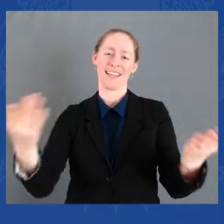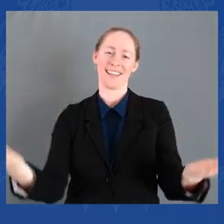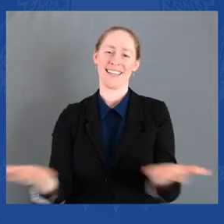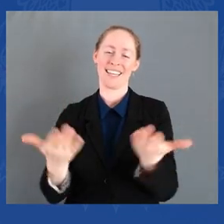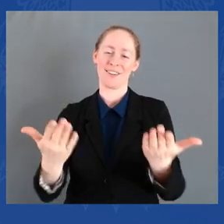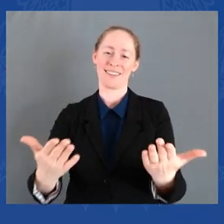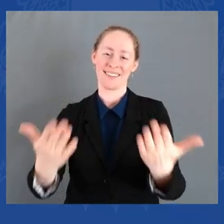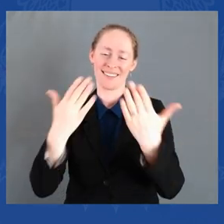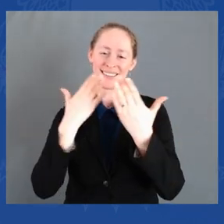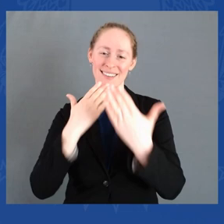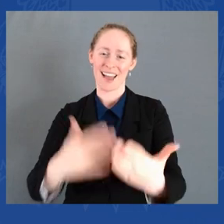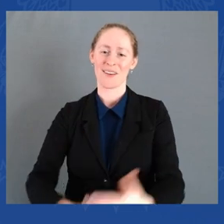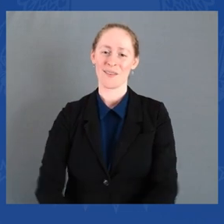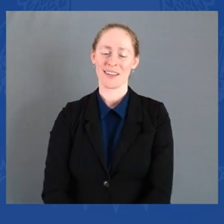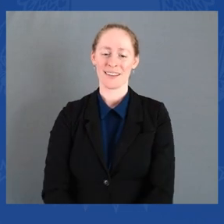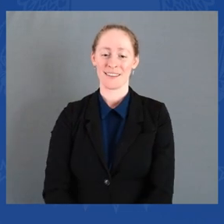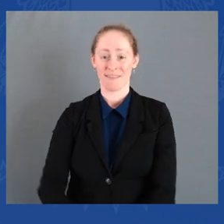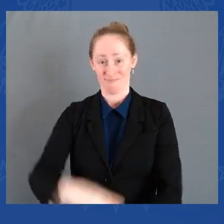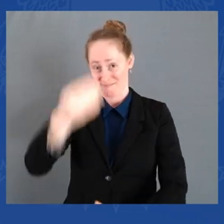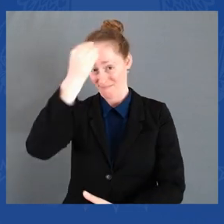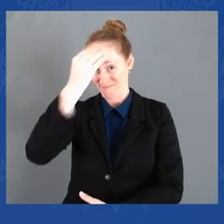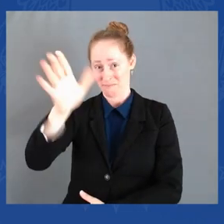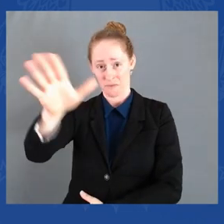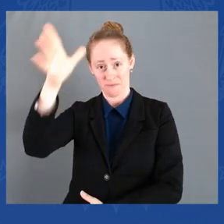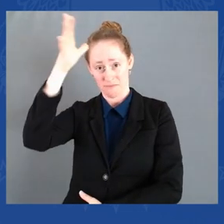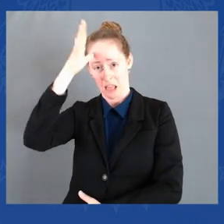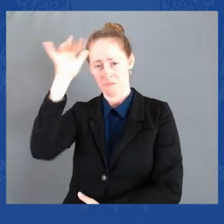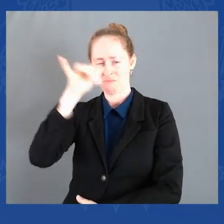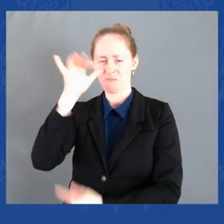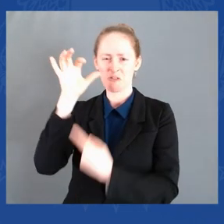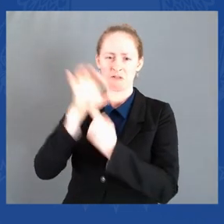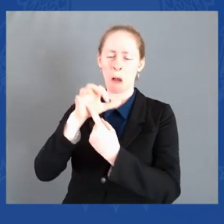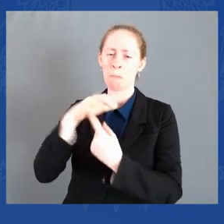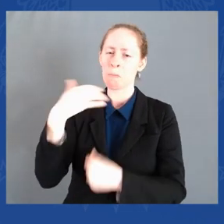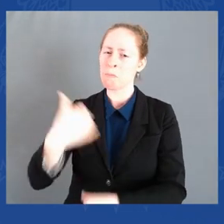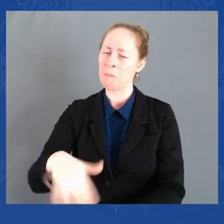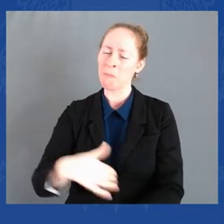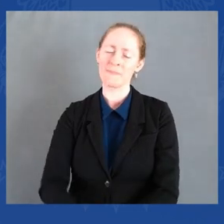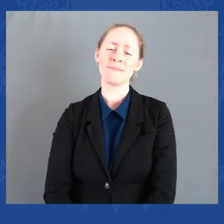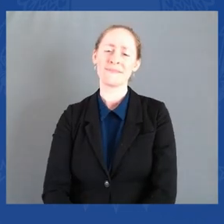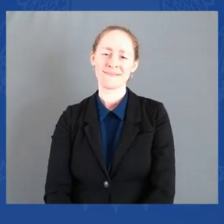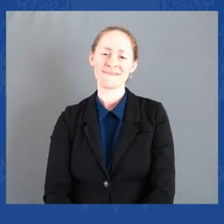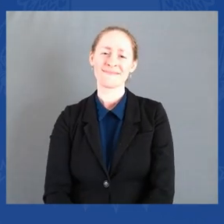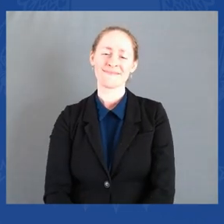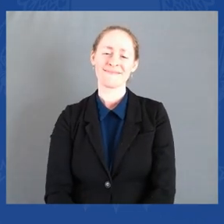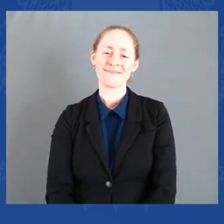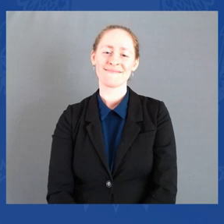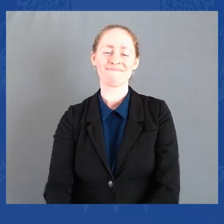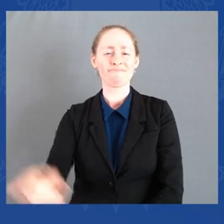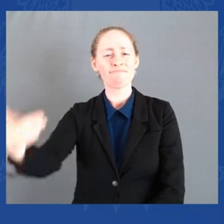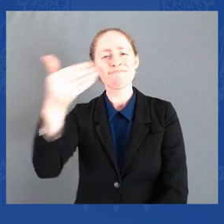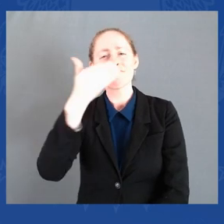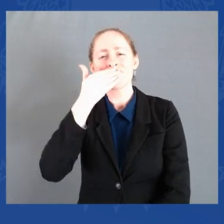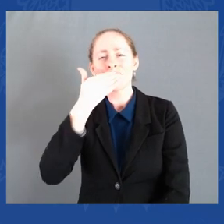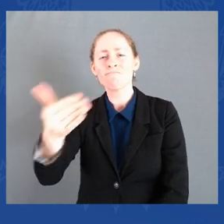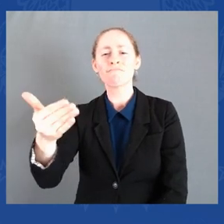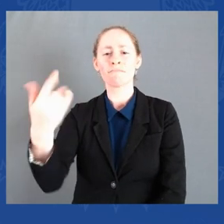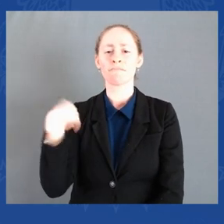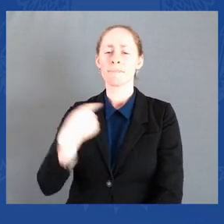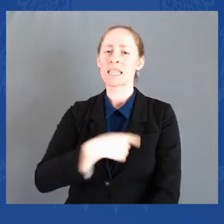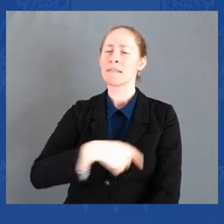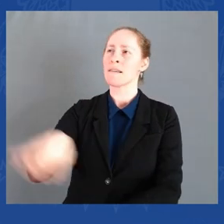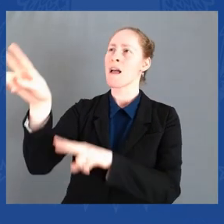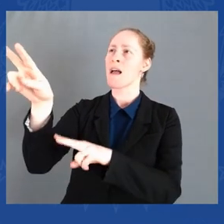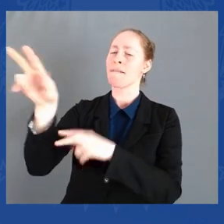So, let's all follow the power of Norm's example. I thank you all for being here, and I want you to enjoy the rest of the recession.